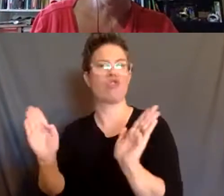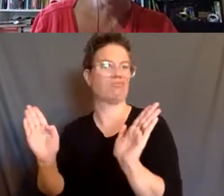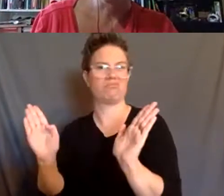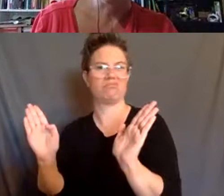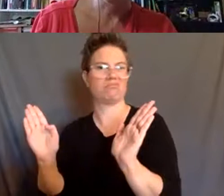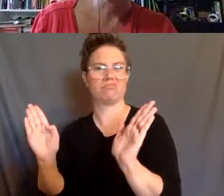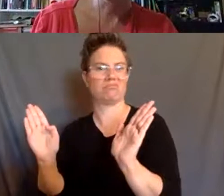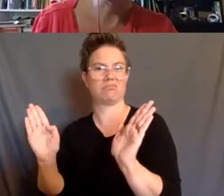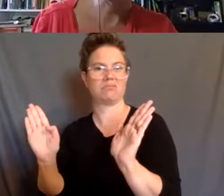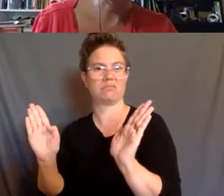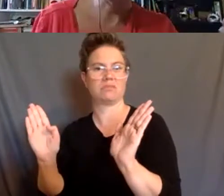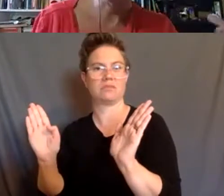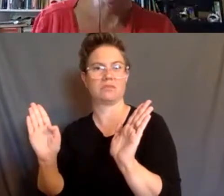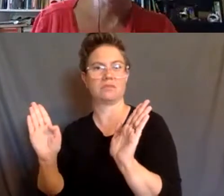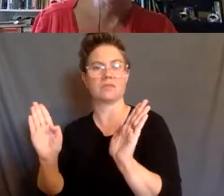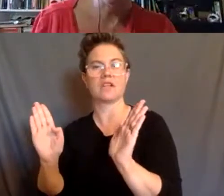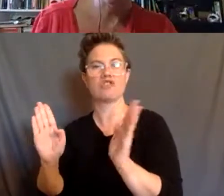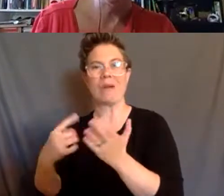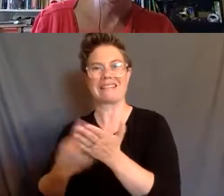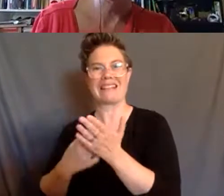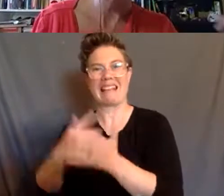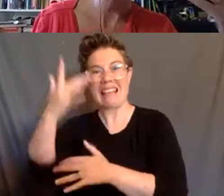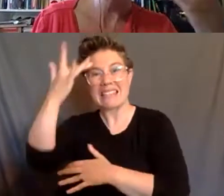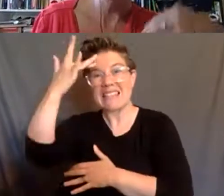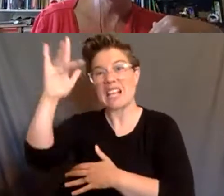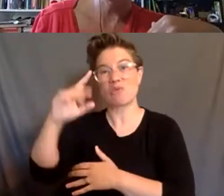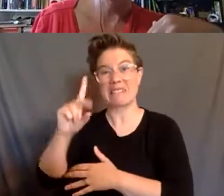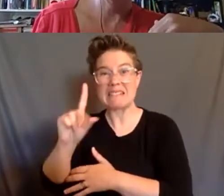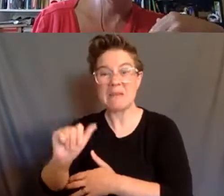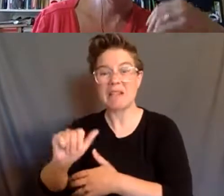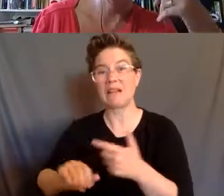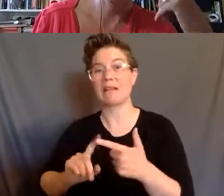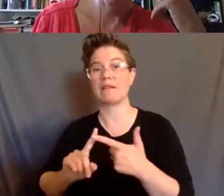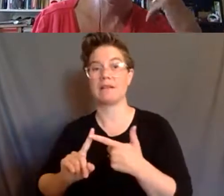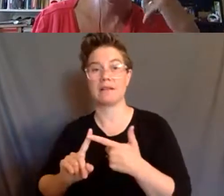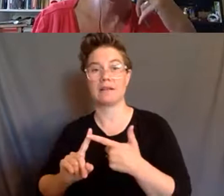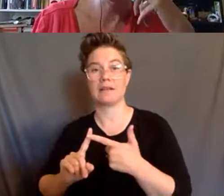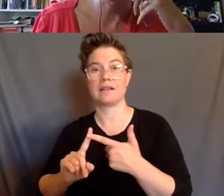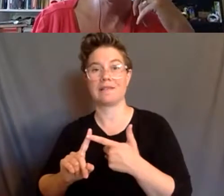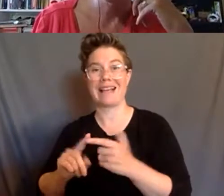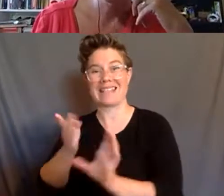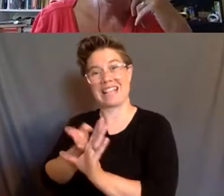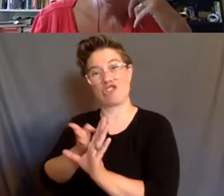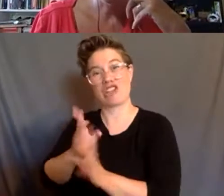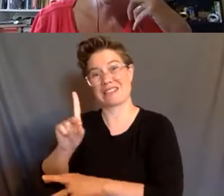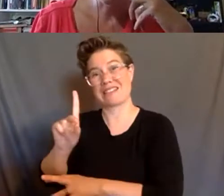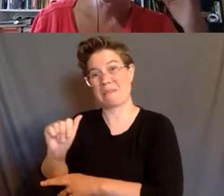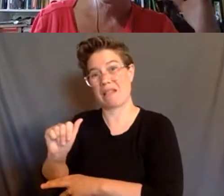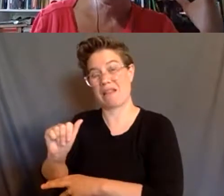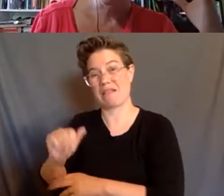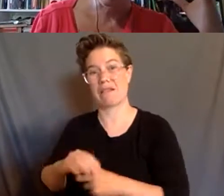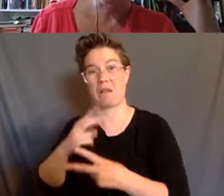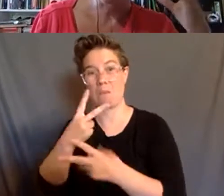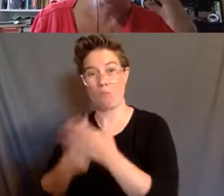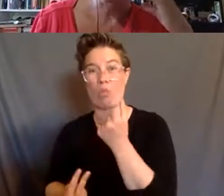institutionalization, particularly in the fields of intellectual disability and psychiatric disability. And I'm just